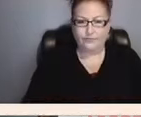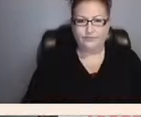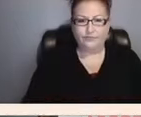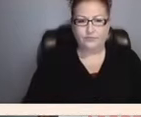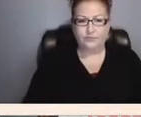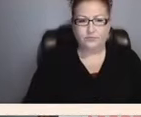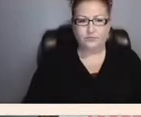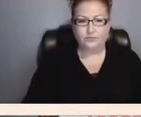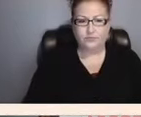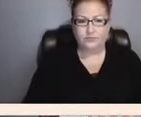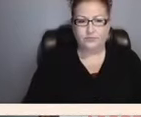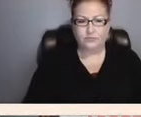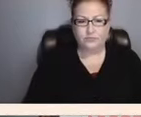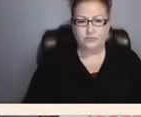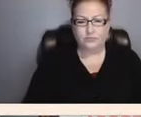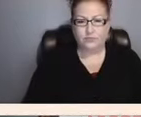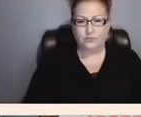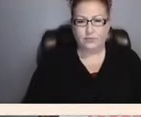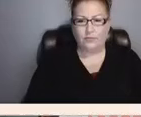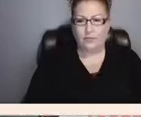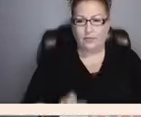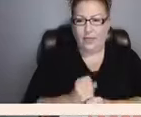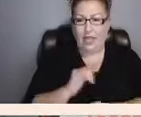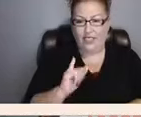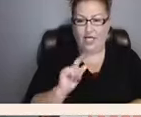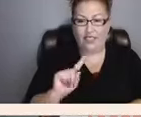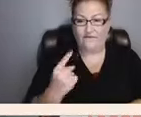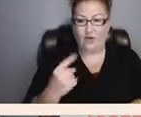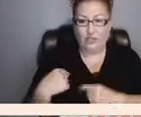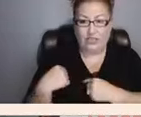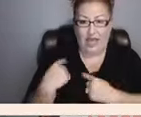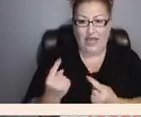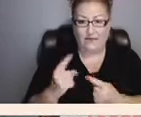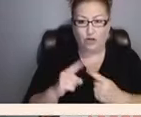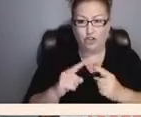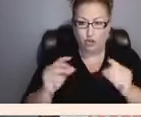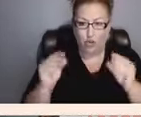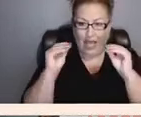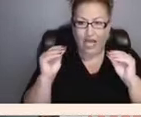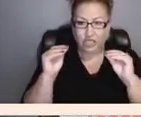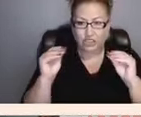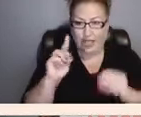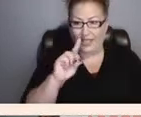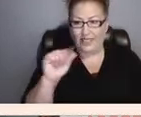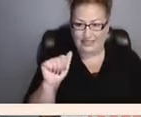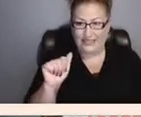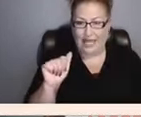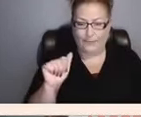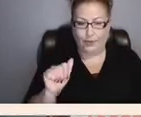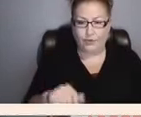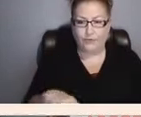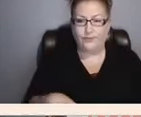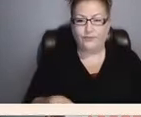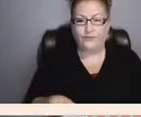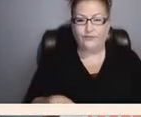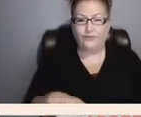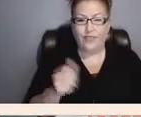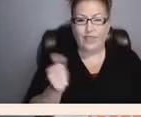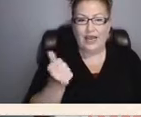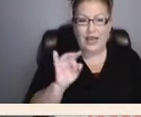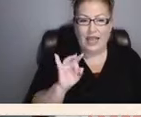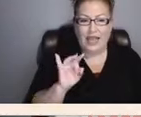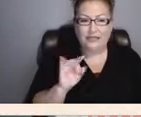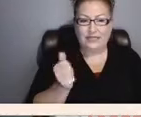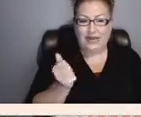first first effort to educate the disabled. In 1880,